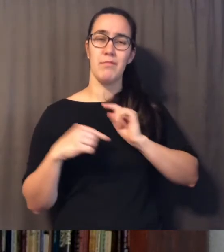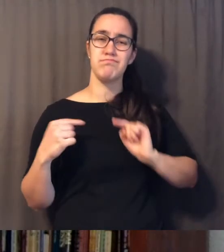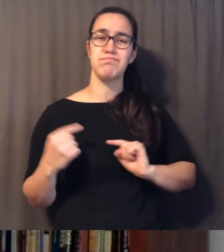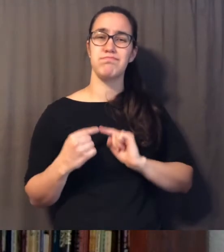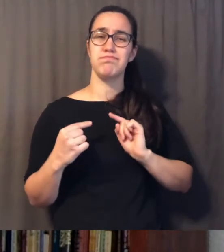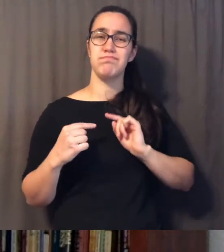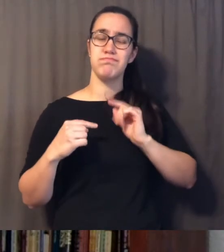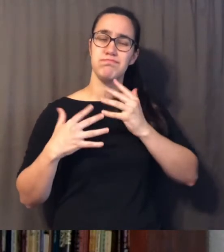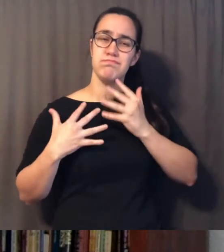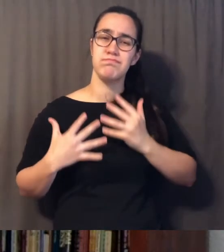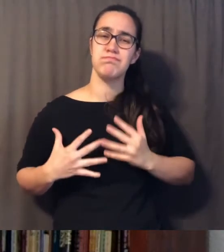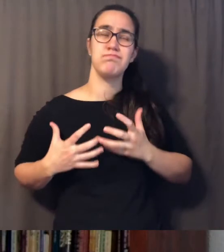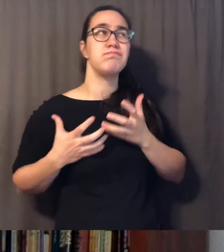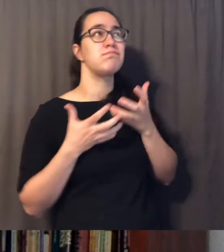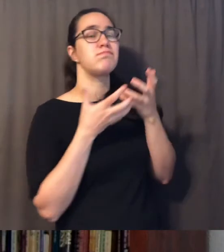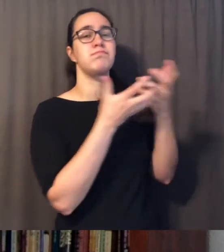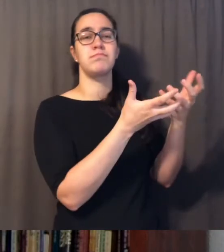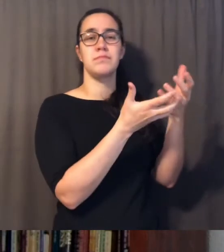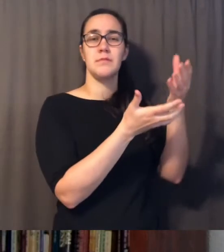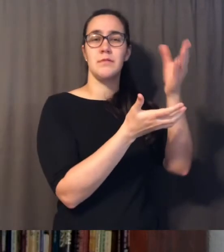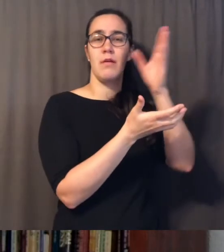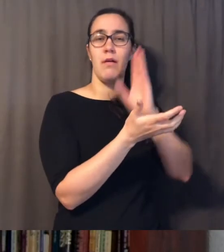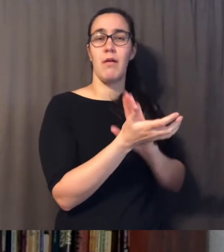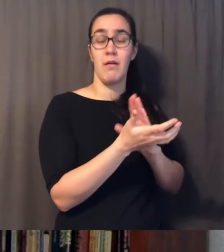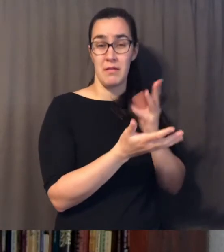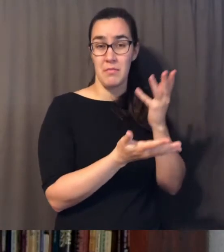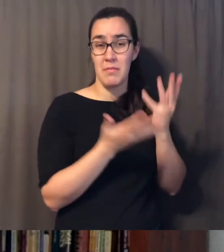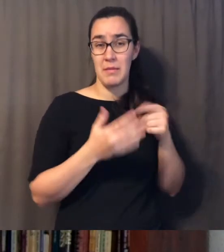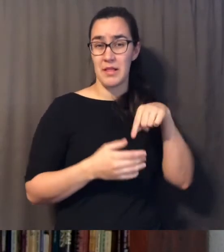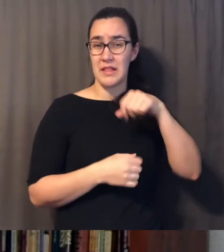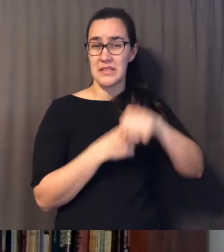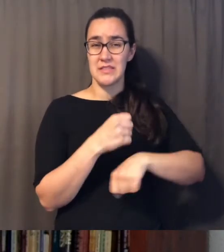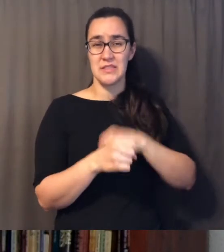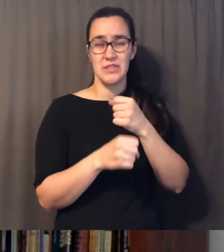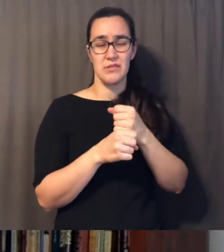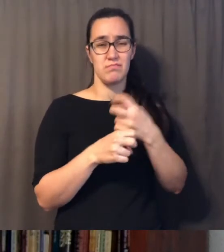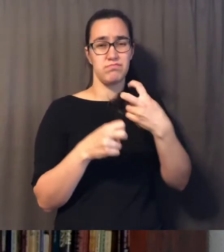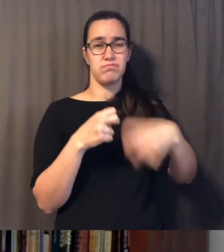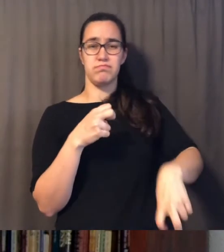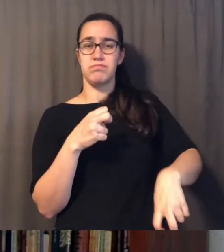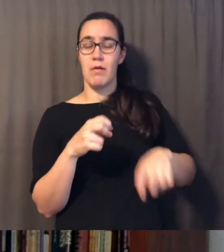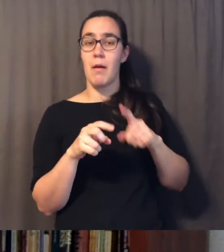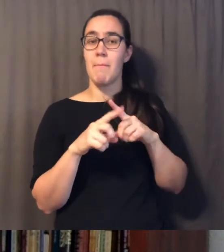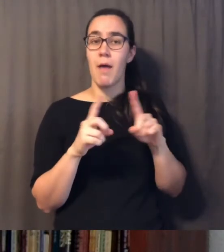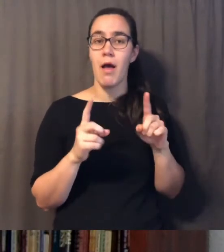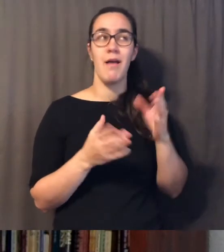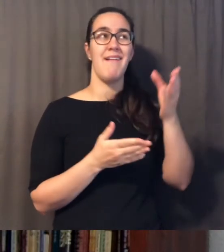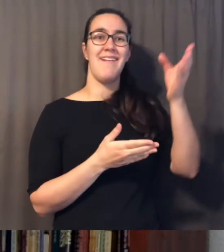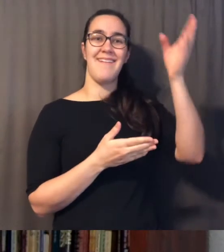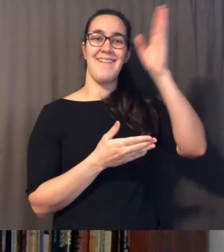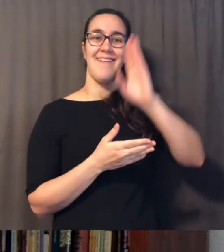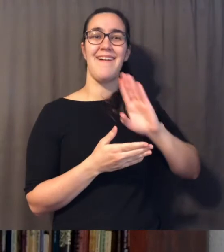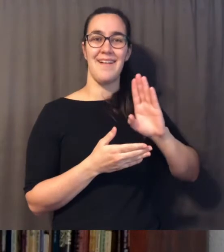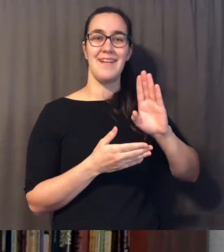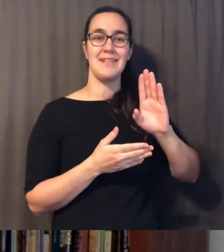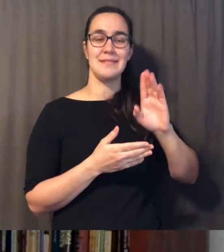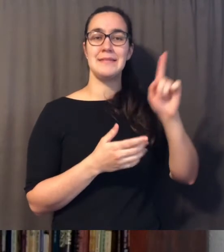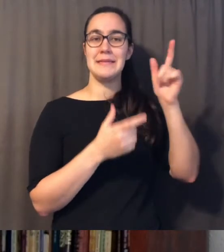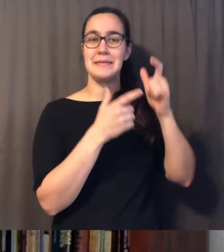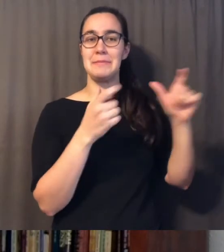right it has been a difficult year and maybe that's where some of us are coming out of but god is big enough to hear